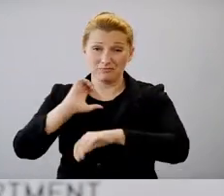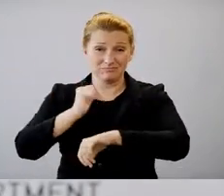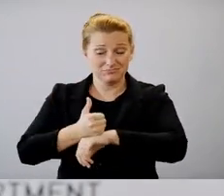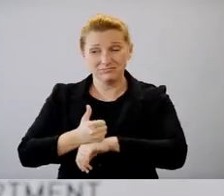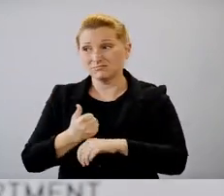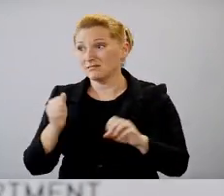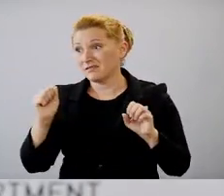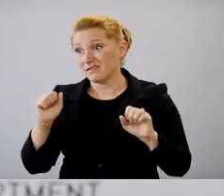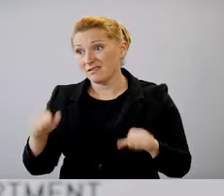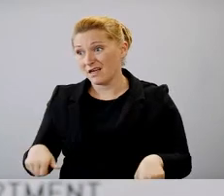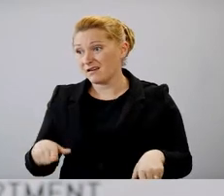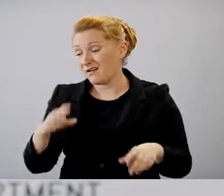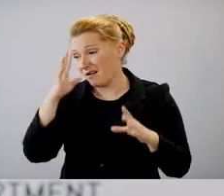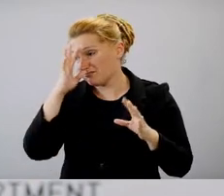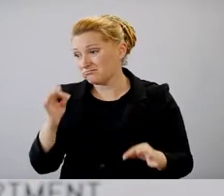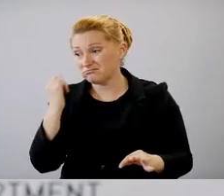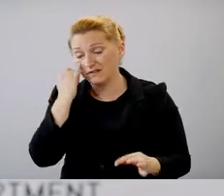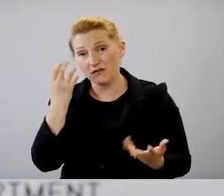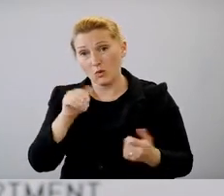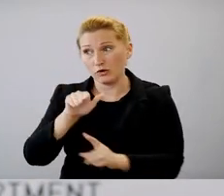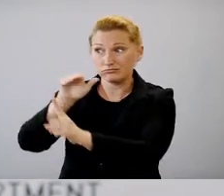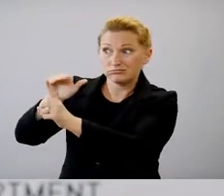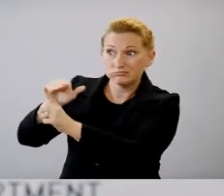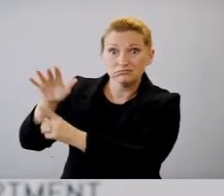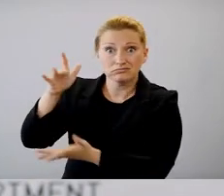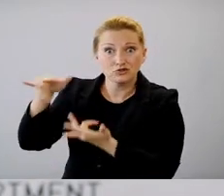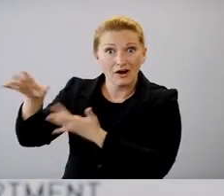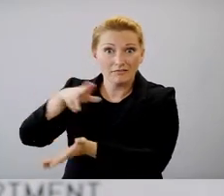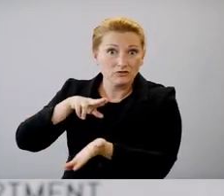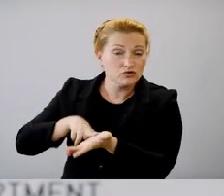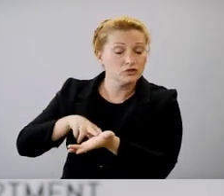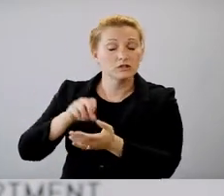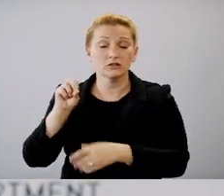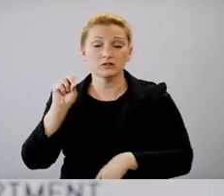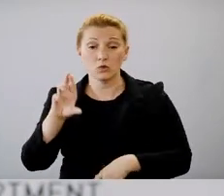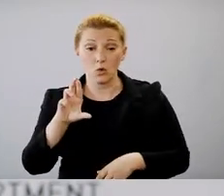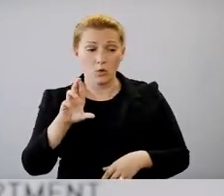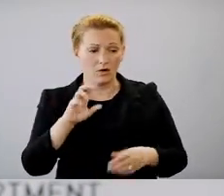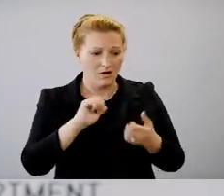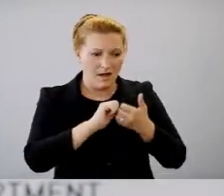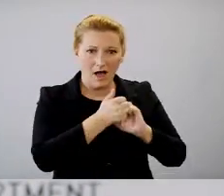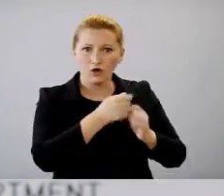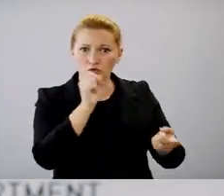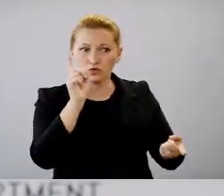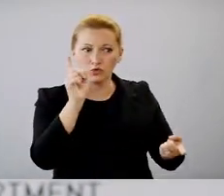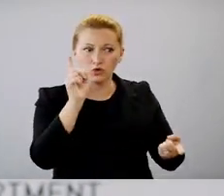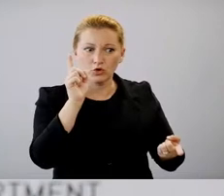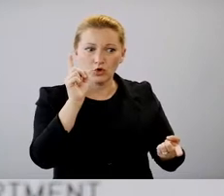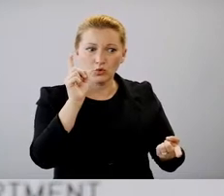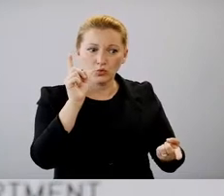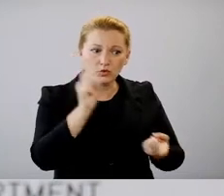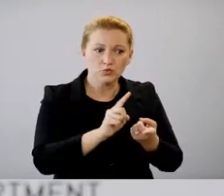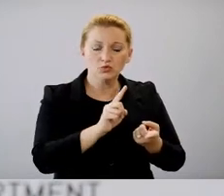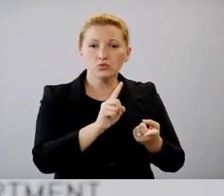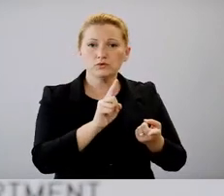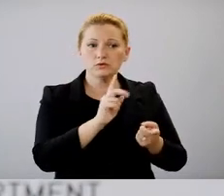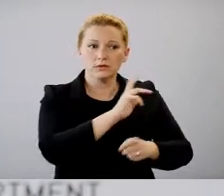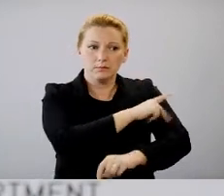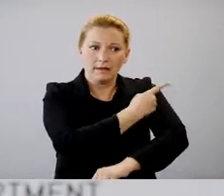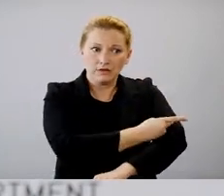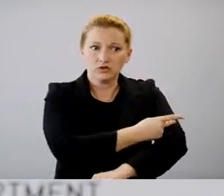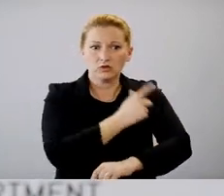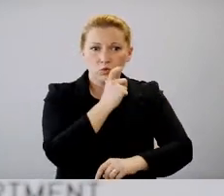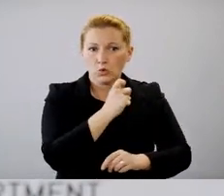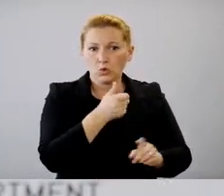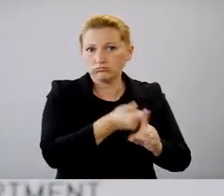nurses or they want to look at how to reduce the number of non-COVID patients. If the COVID patients go up, um,